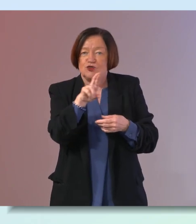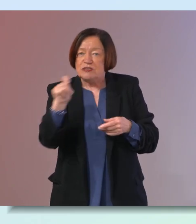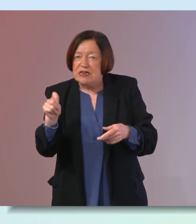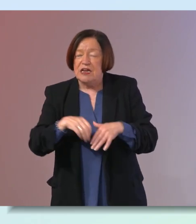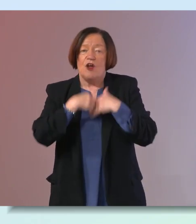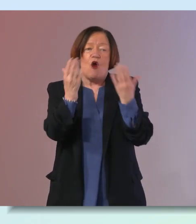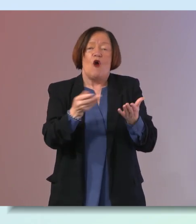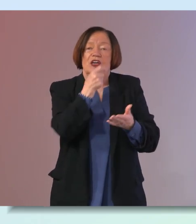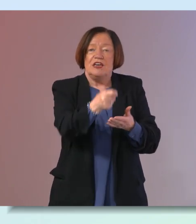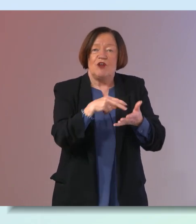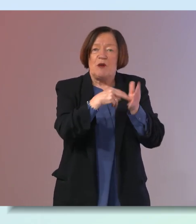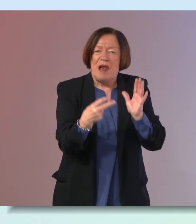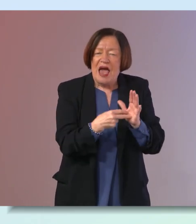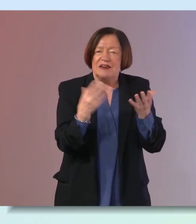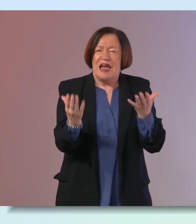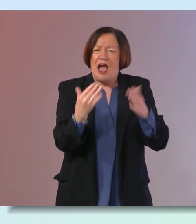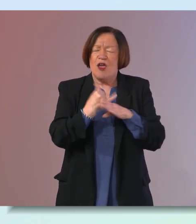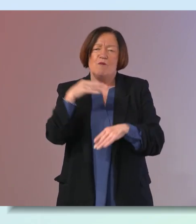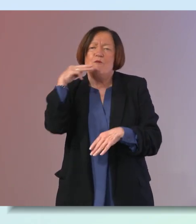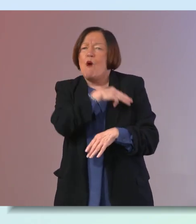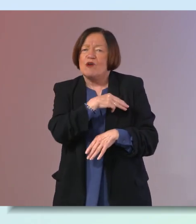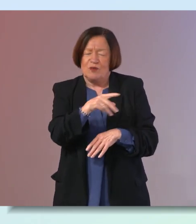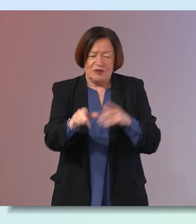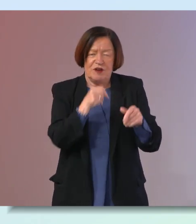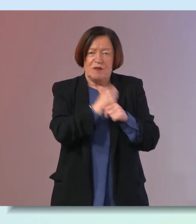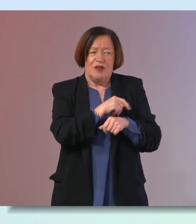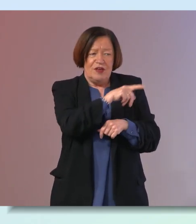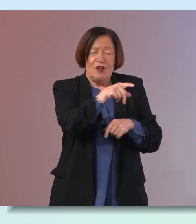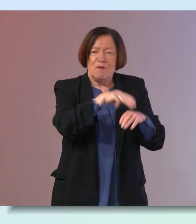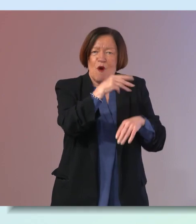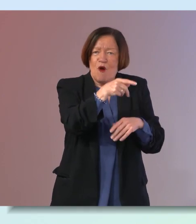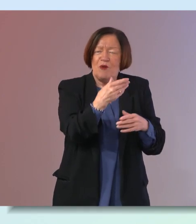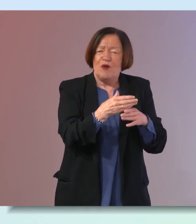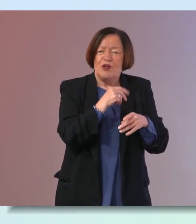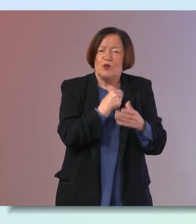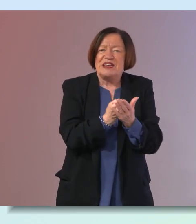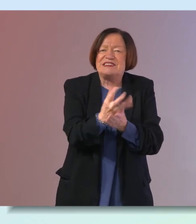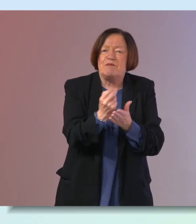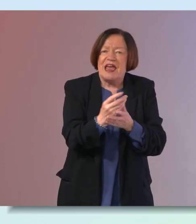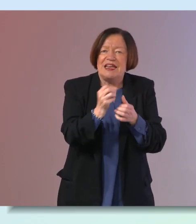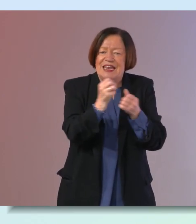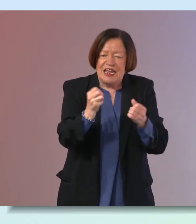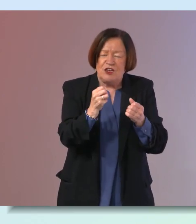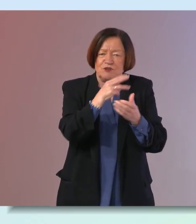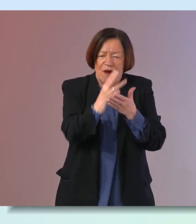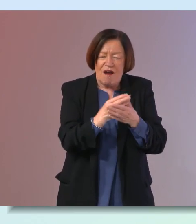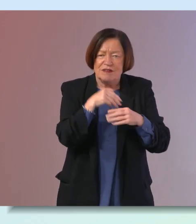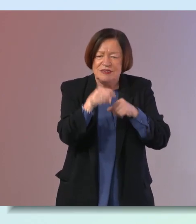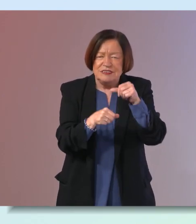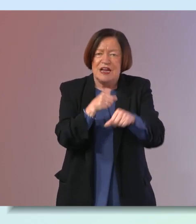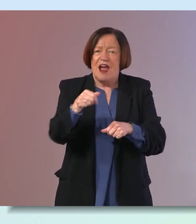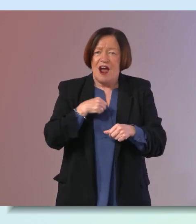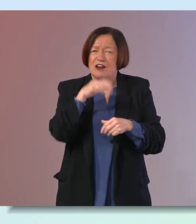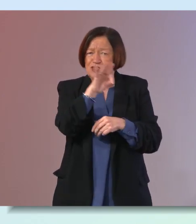or give you a plan so how important is it i mean we talked more here about this to to explain each symptom individually and are are